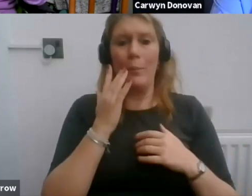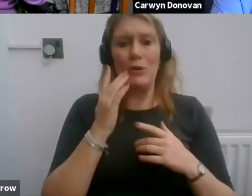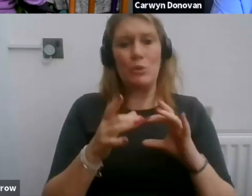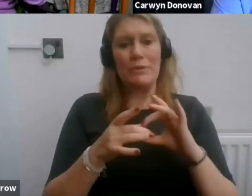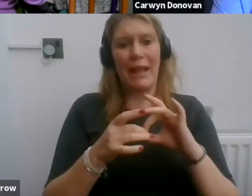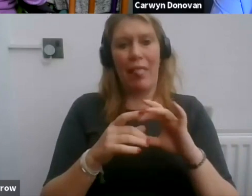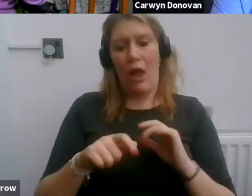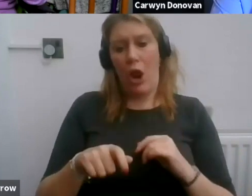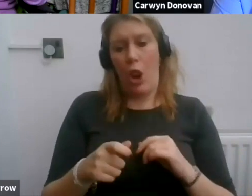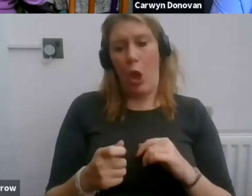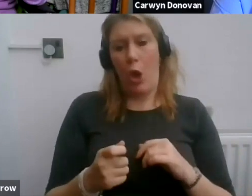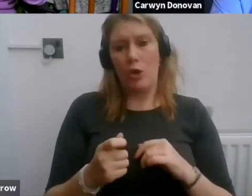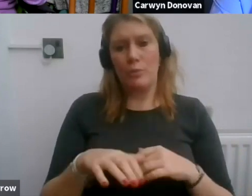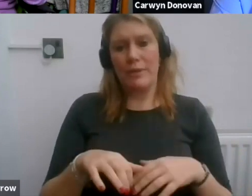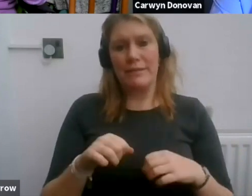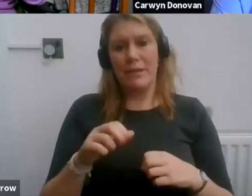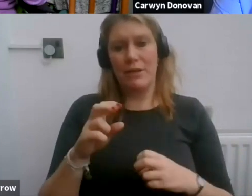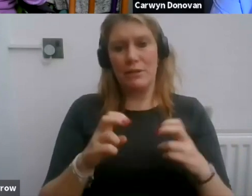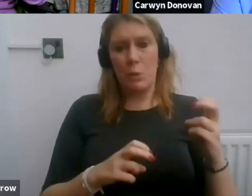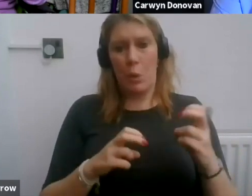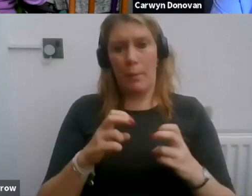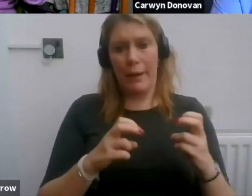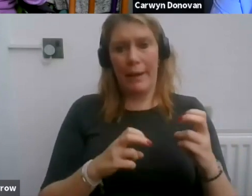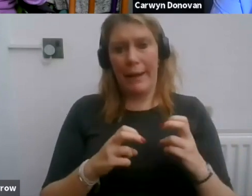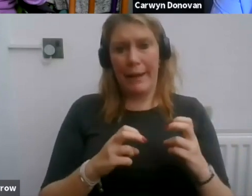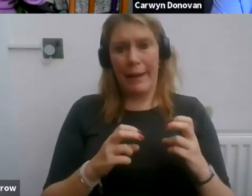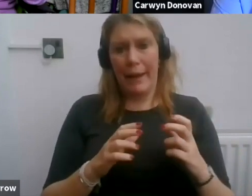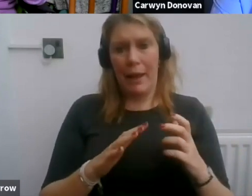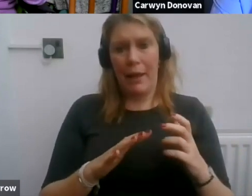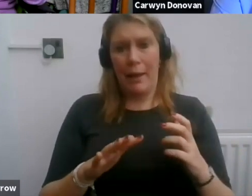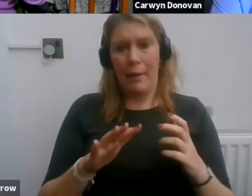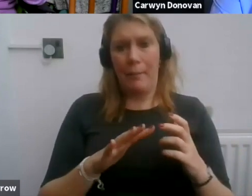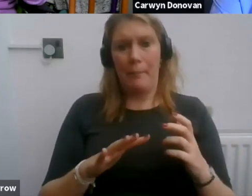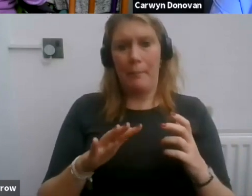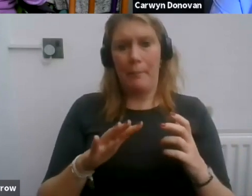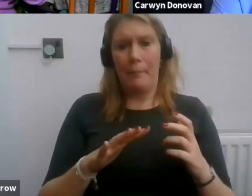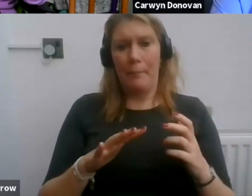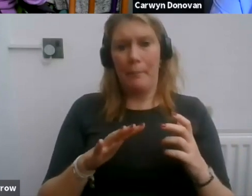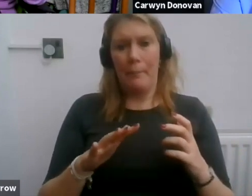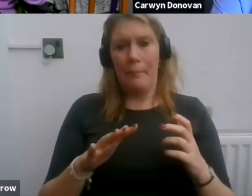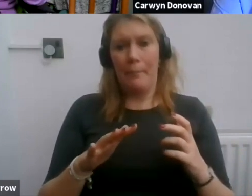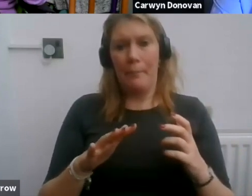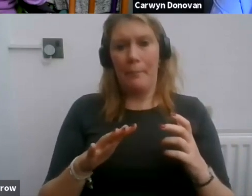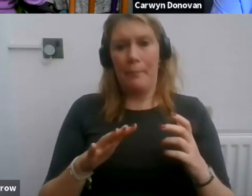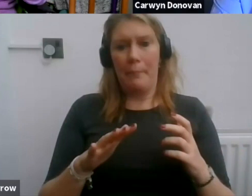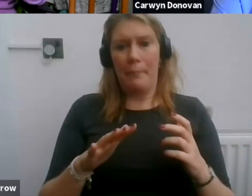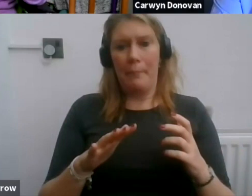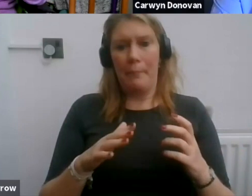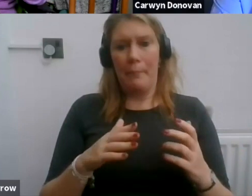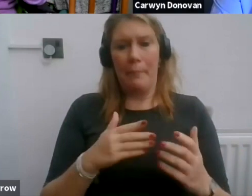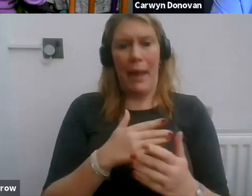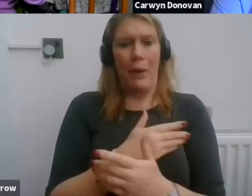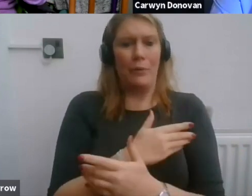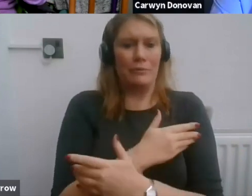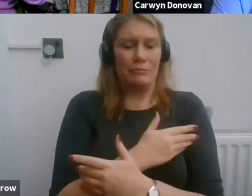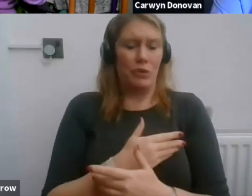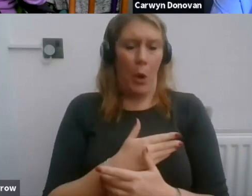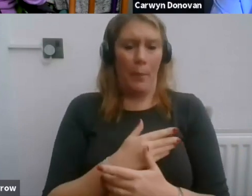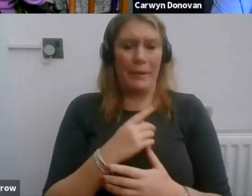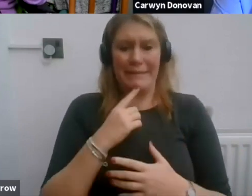we always start squabbling about what colour it is. So I'm just going to say mauve, lavender, pale purple,